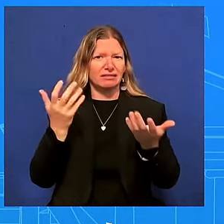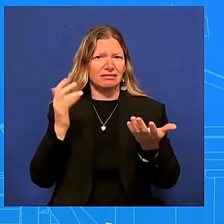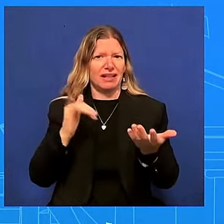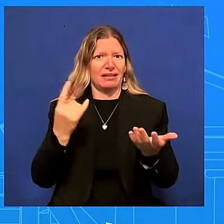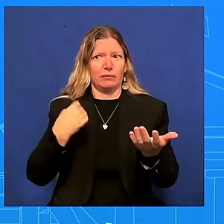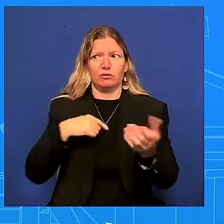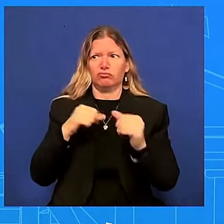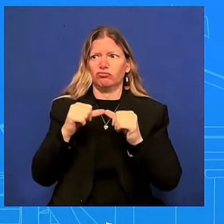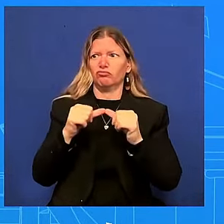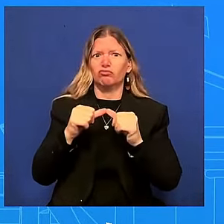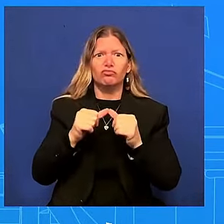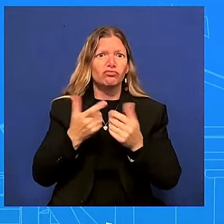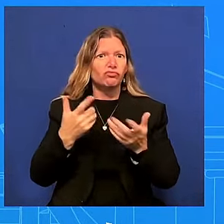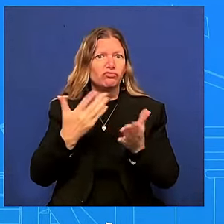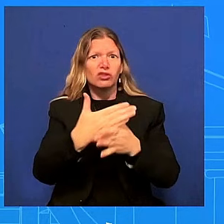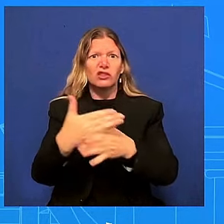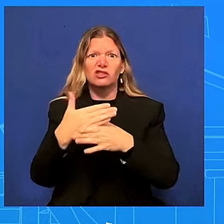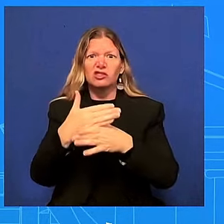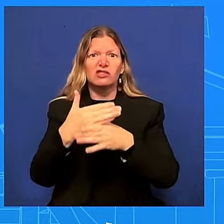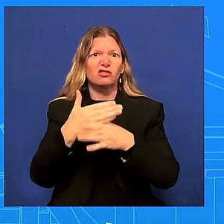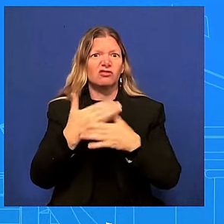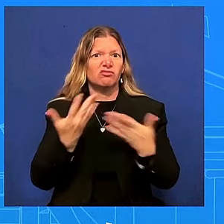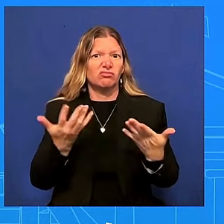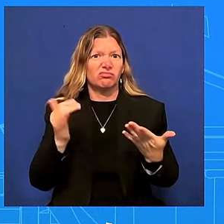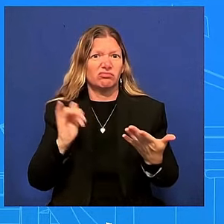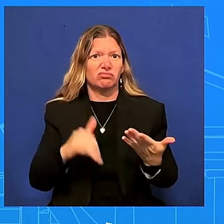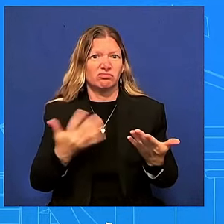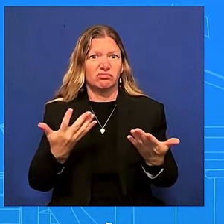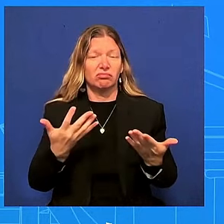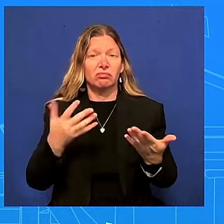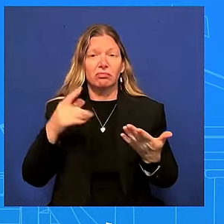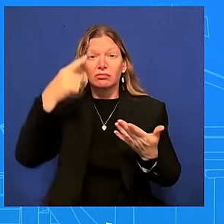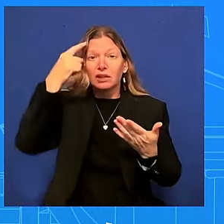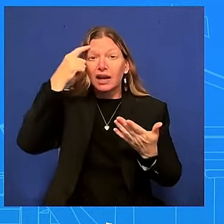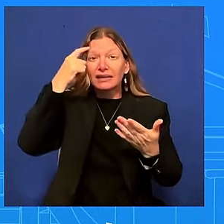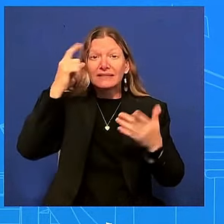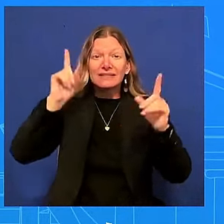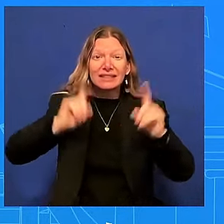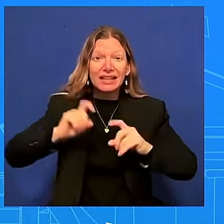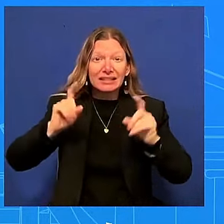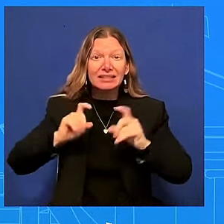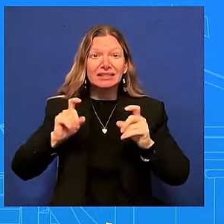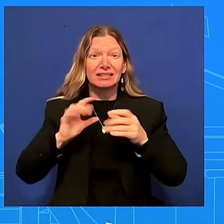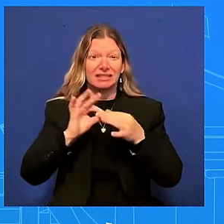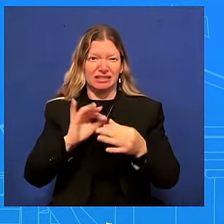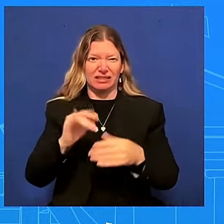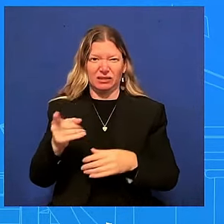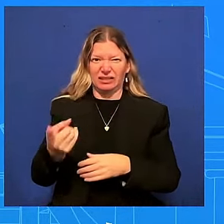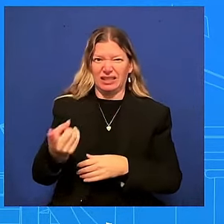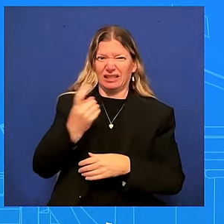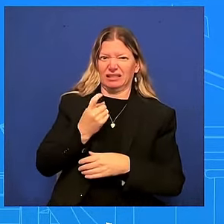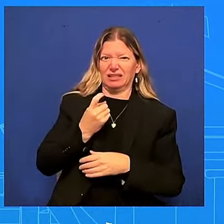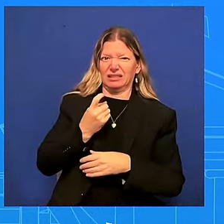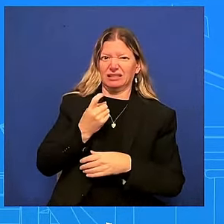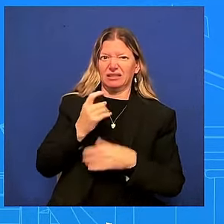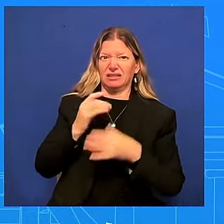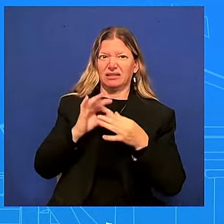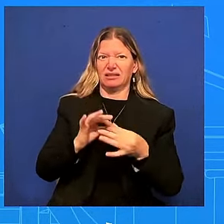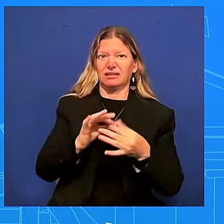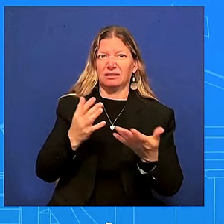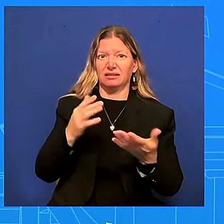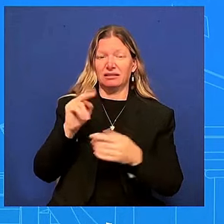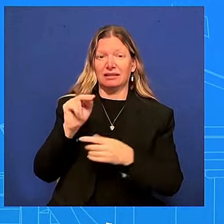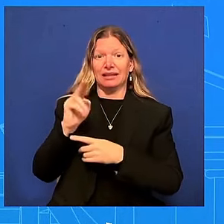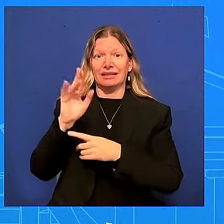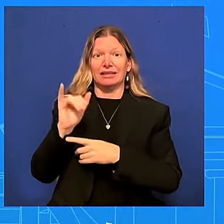the question uh that you're asking me about what the speaker uh former speaker said obviously she can speak for herself his team